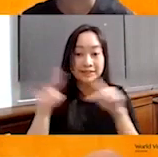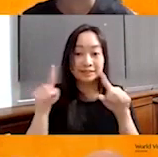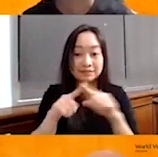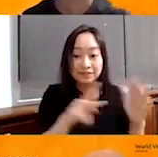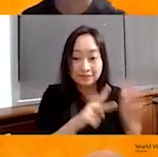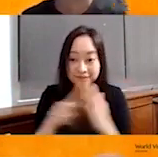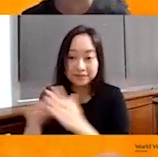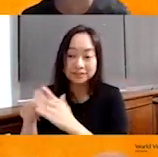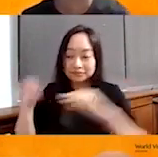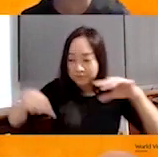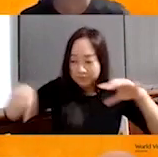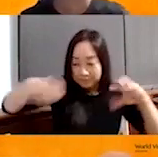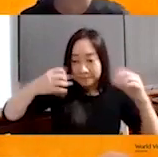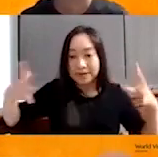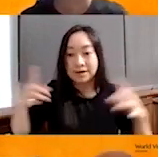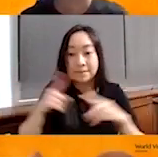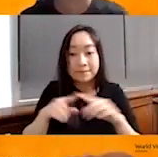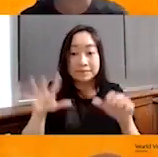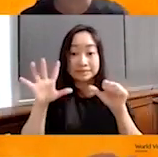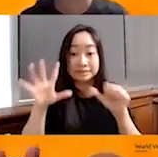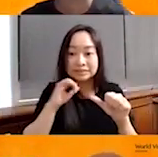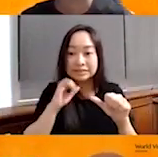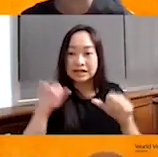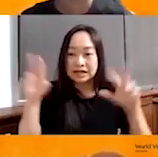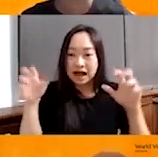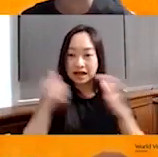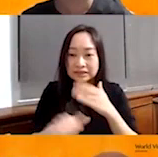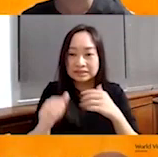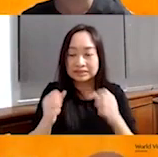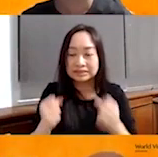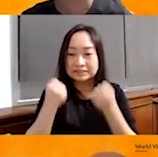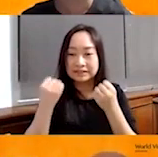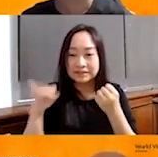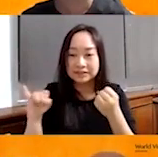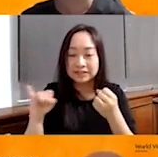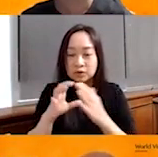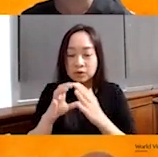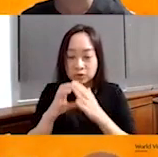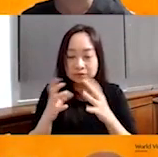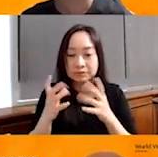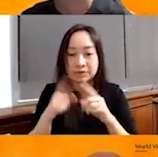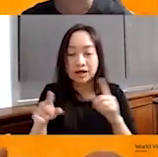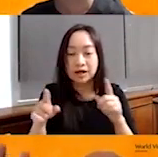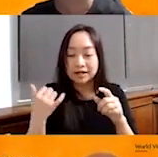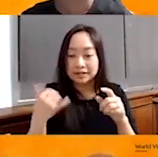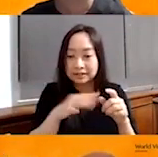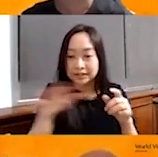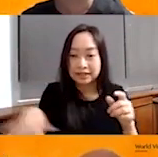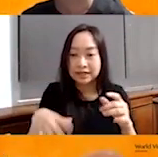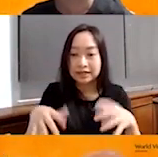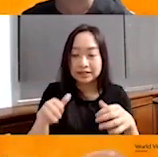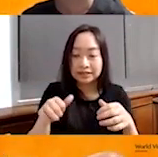Then, but six are surviving, but still others are in the adapting phase.